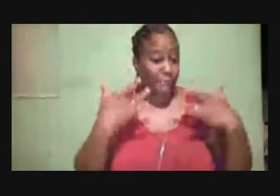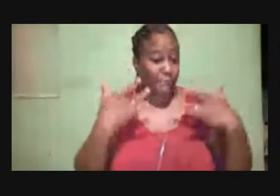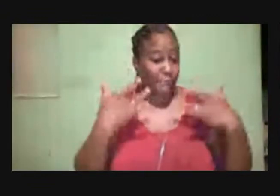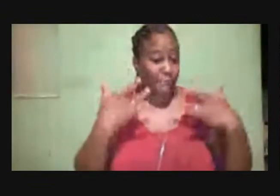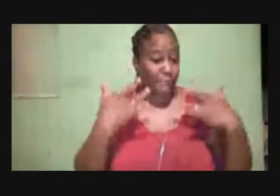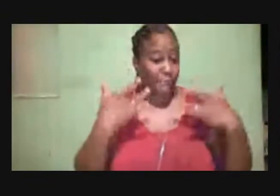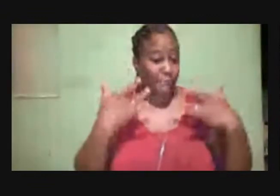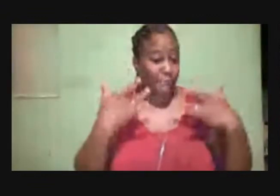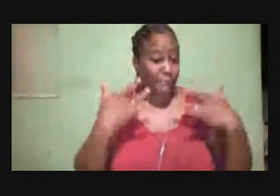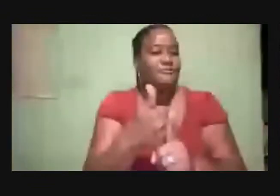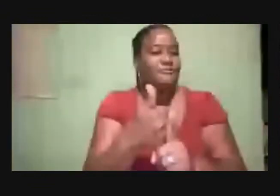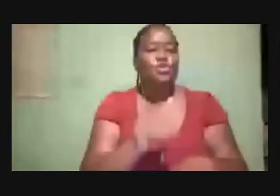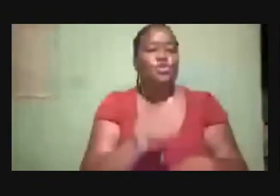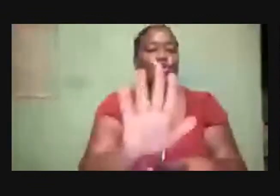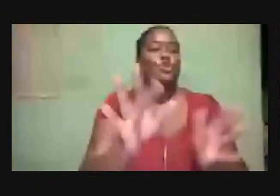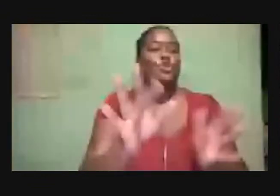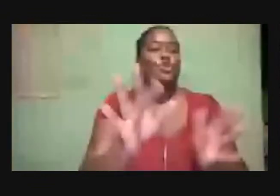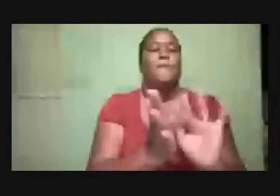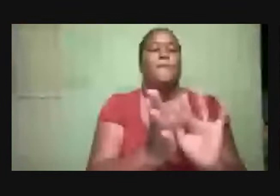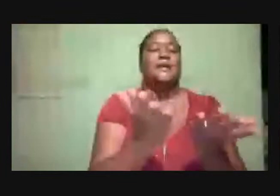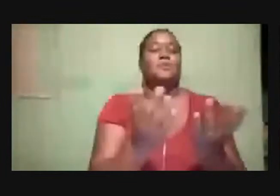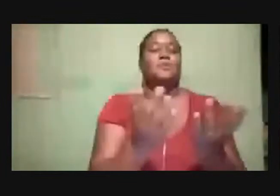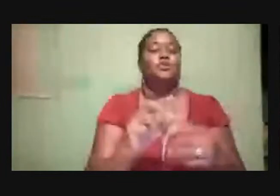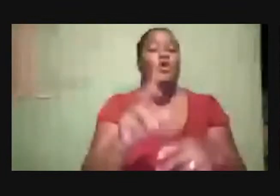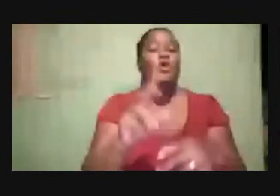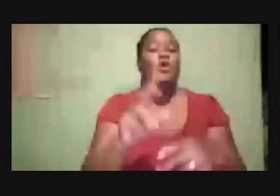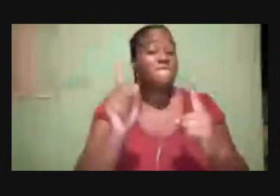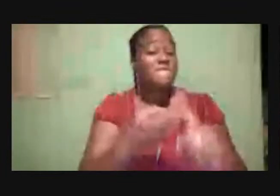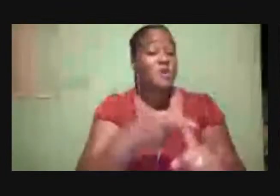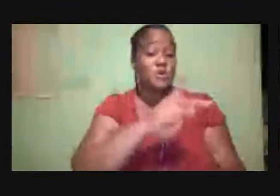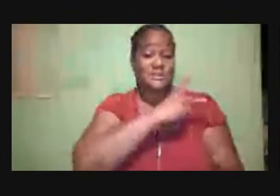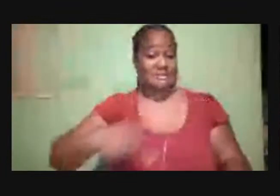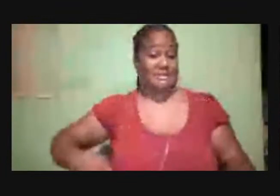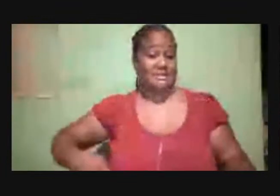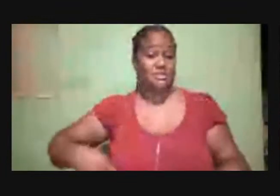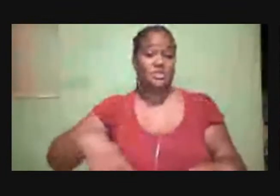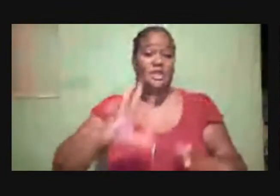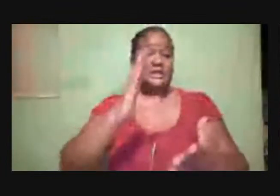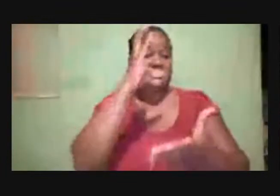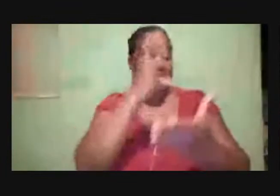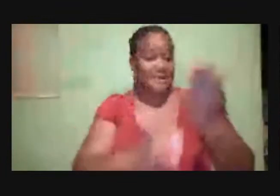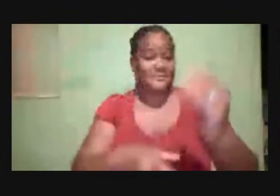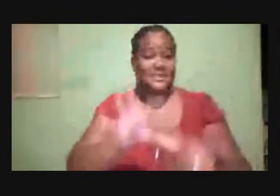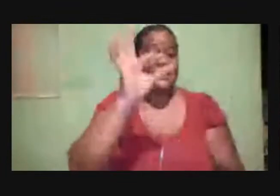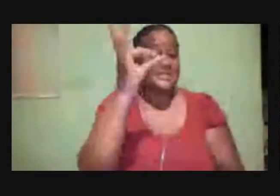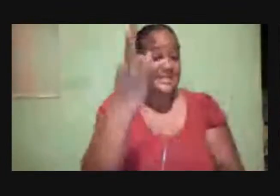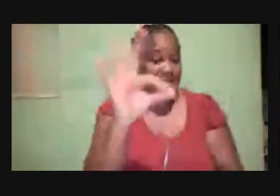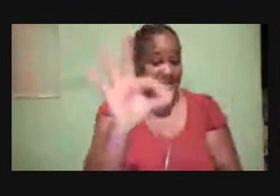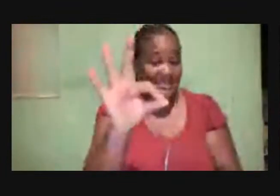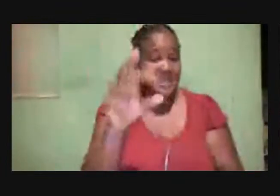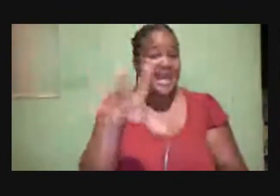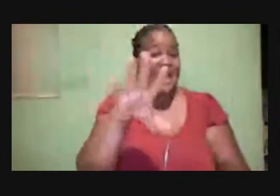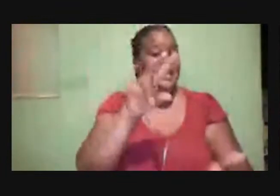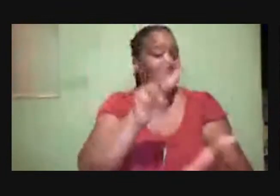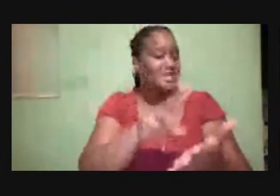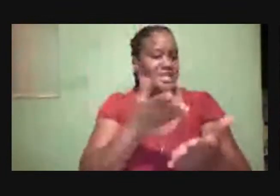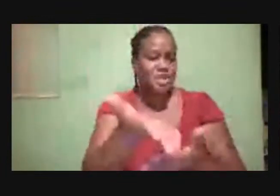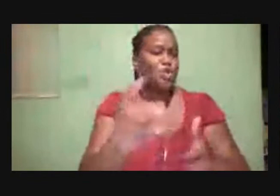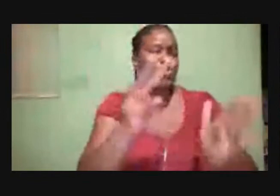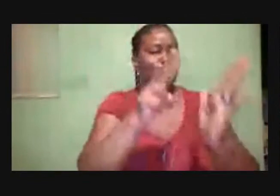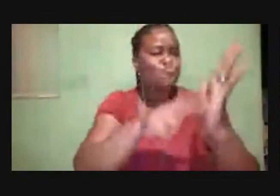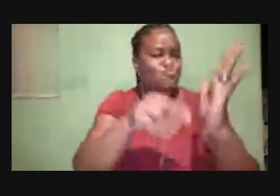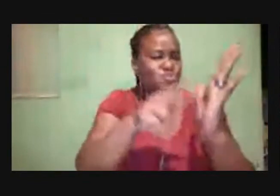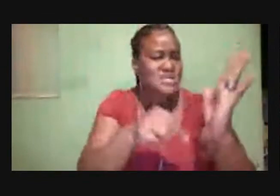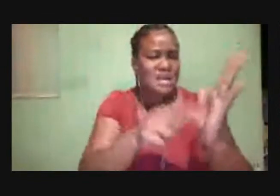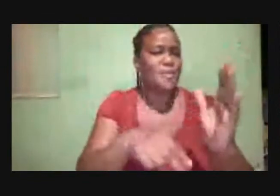19 And Here We're Going To Read About An Encounter That A Mighty Mighty Prophet Of